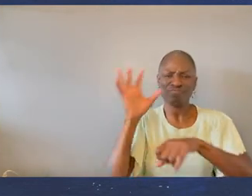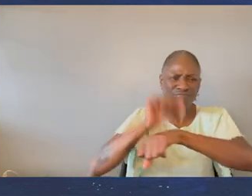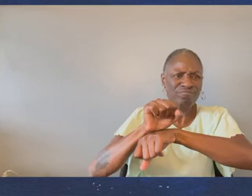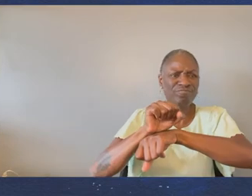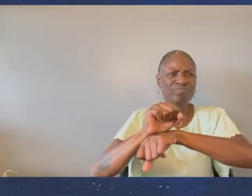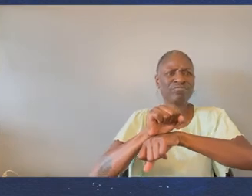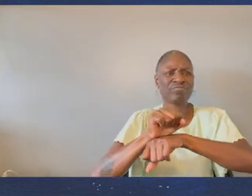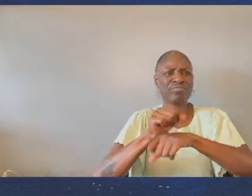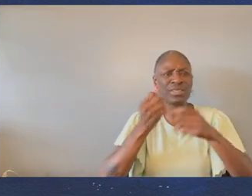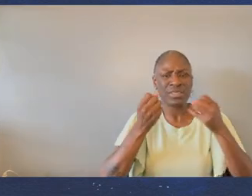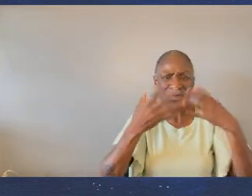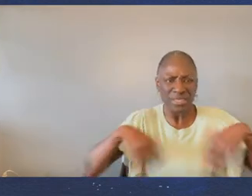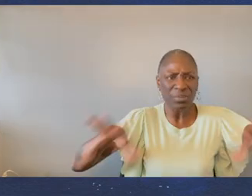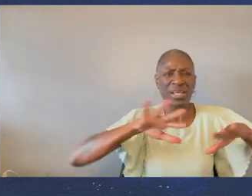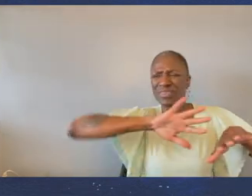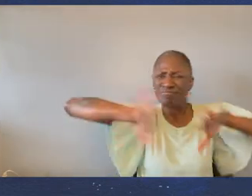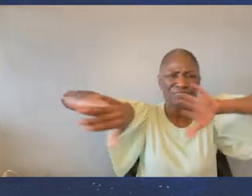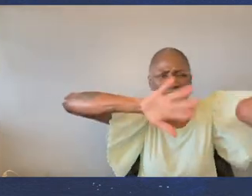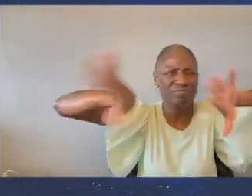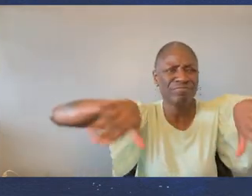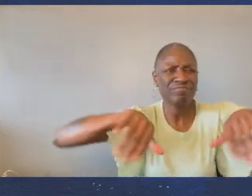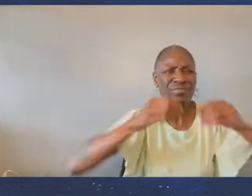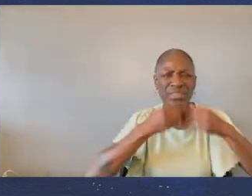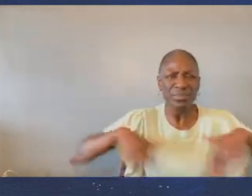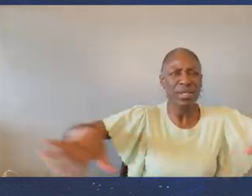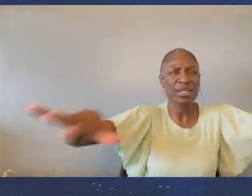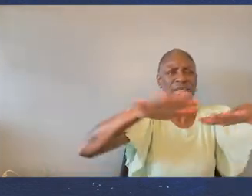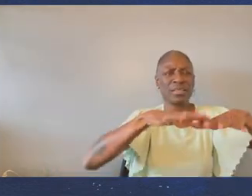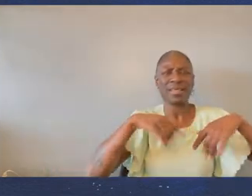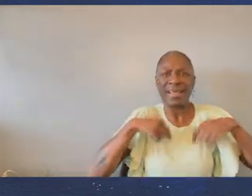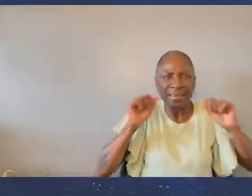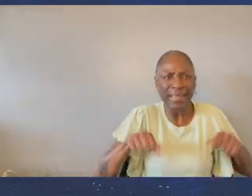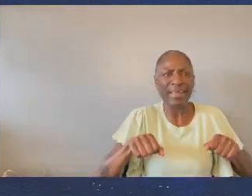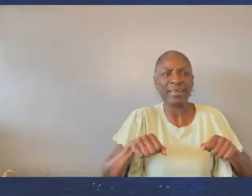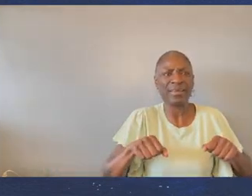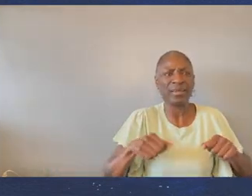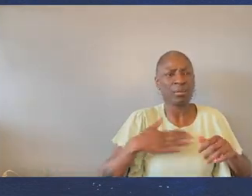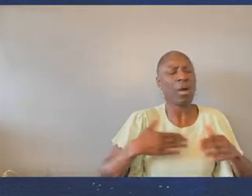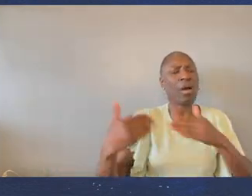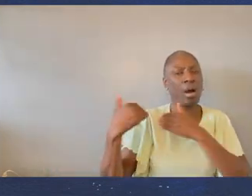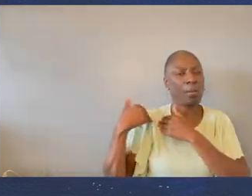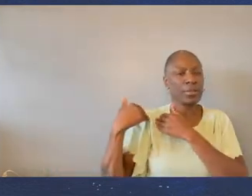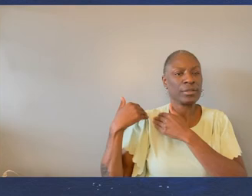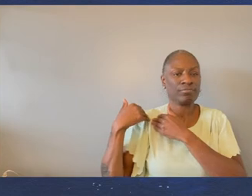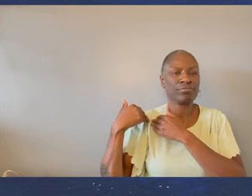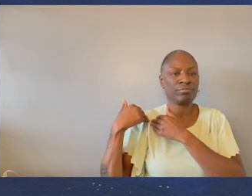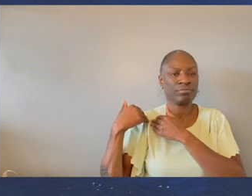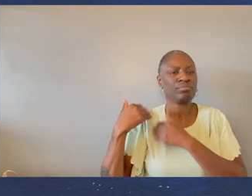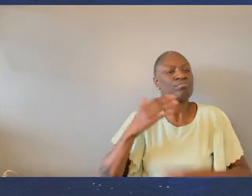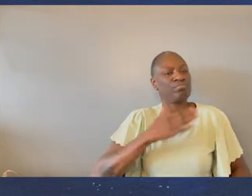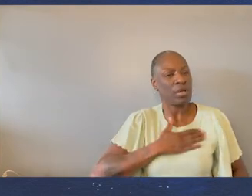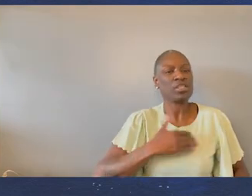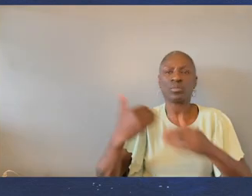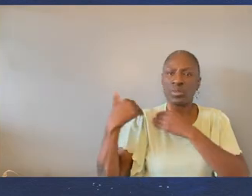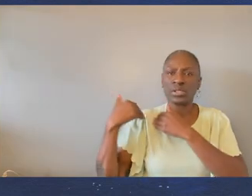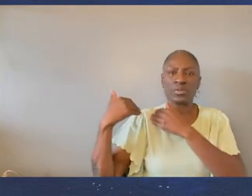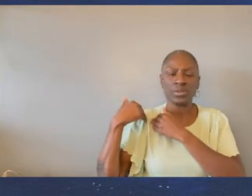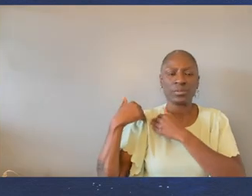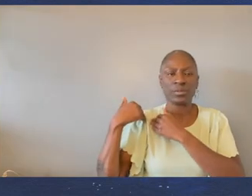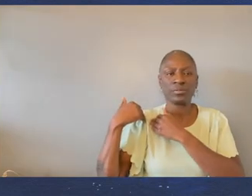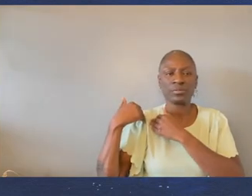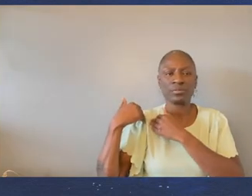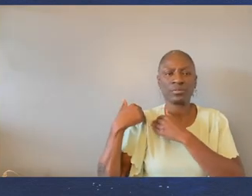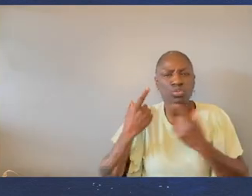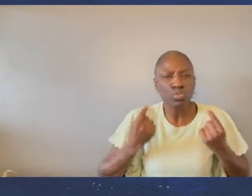and making space in any space I can, because that's my responsibility. It is my responsibility